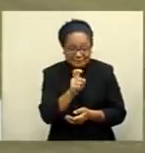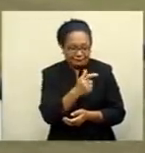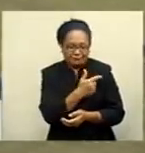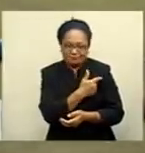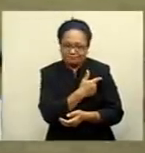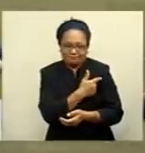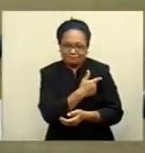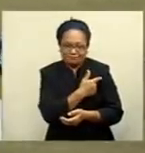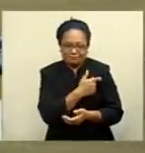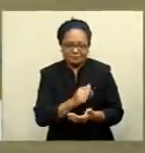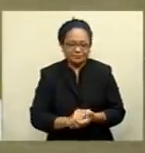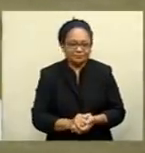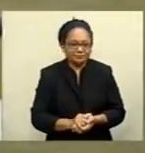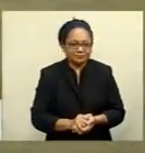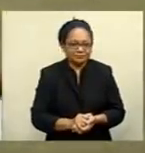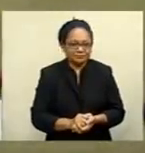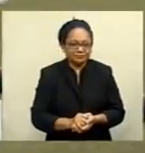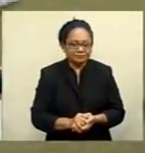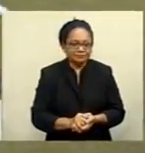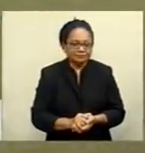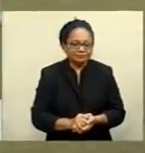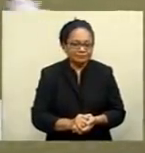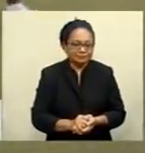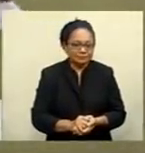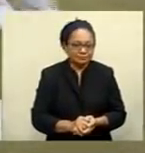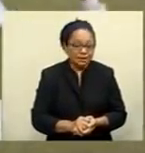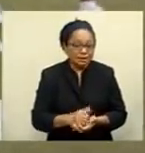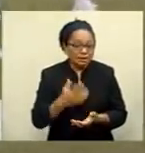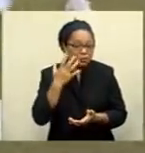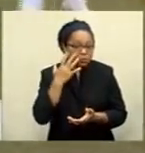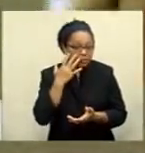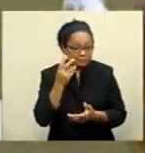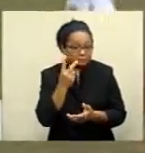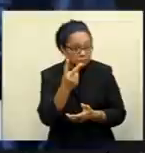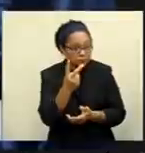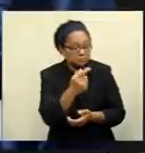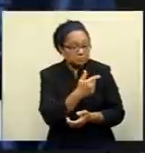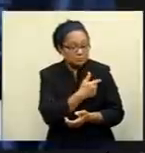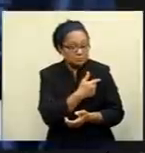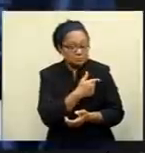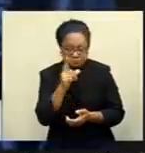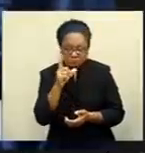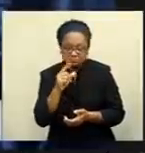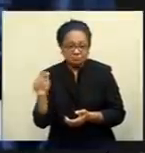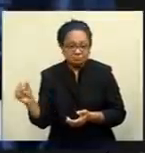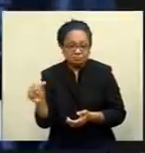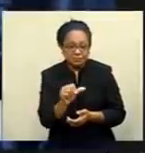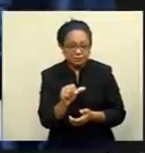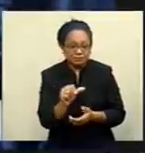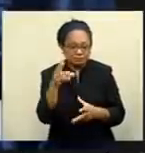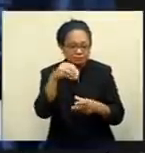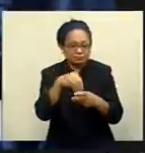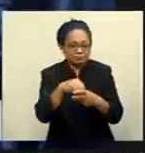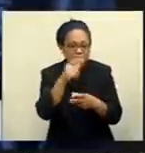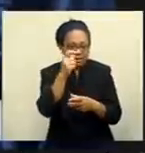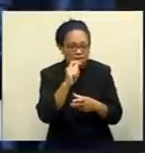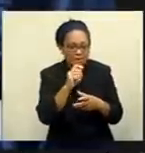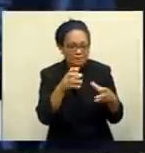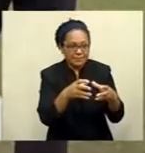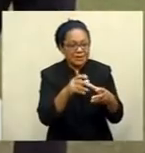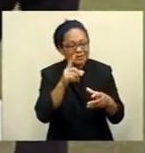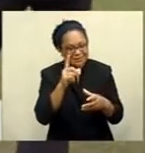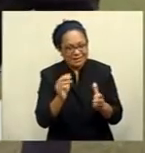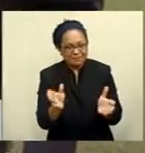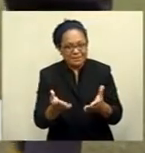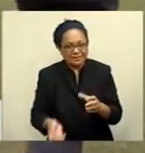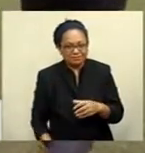of a mind to vaccinate. And when they are fully vaccinated, they can return to their club and they can return to playing the